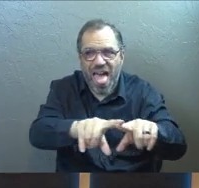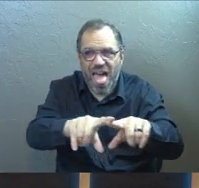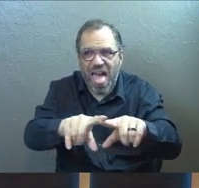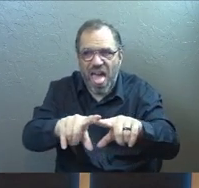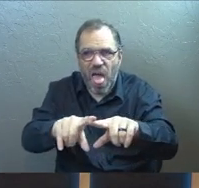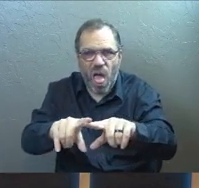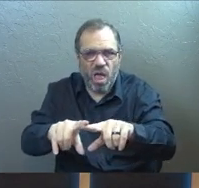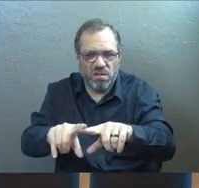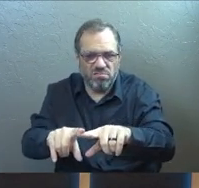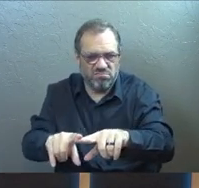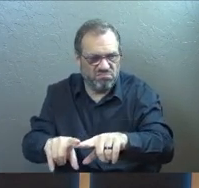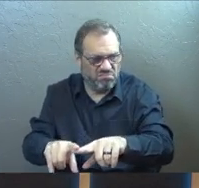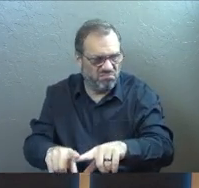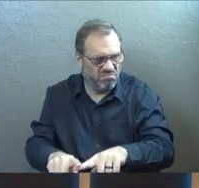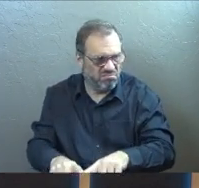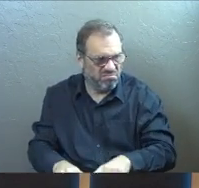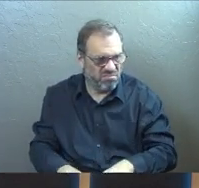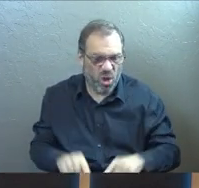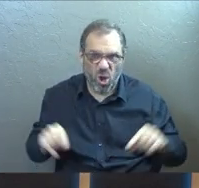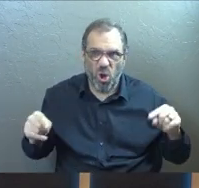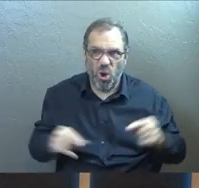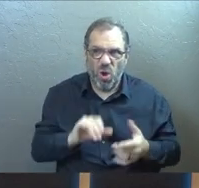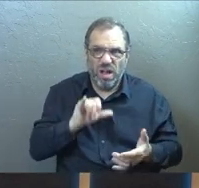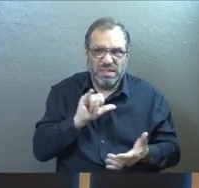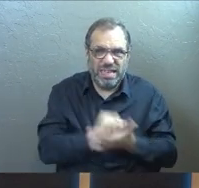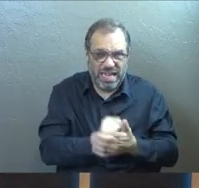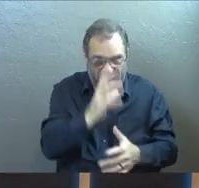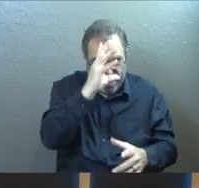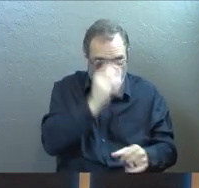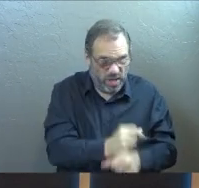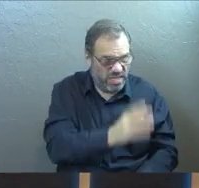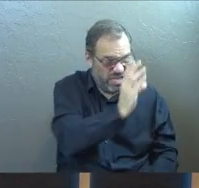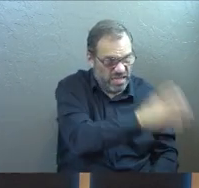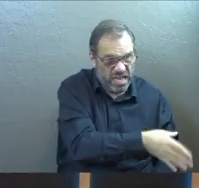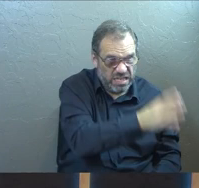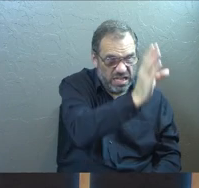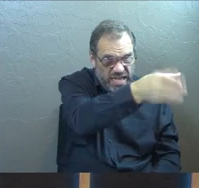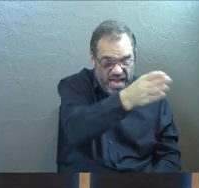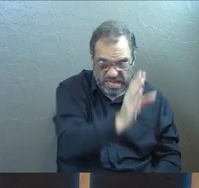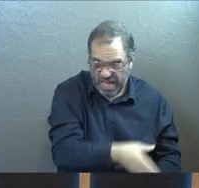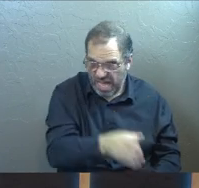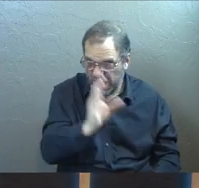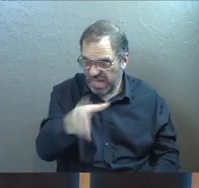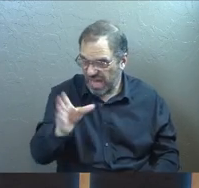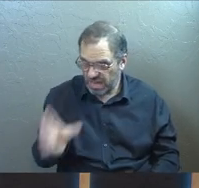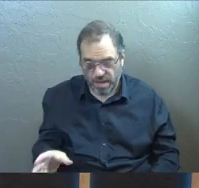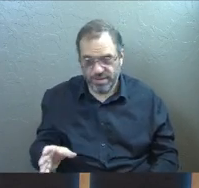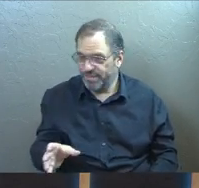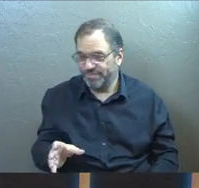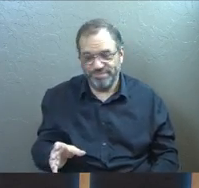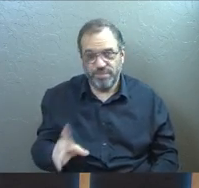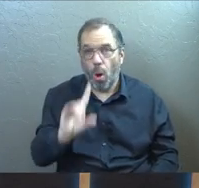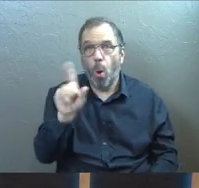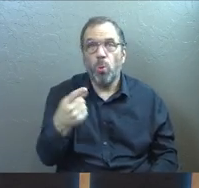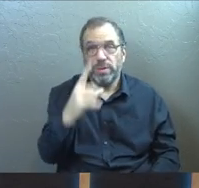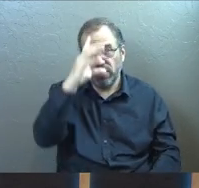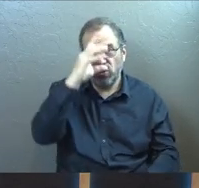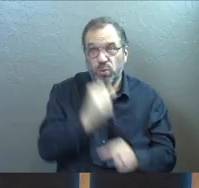part of what made this so painful is that I was trusting the wrong things and I can only trust him.